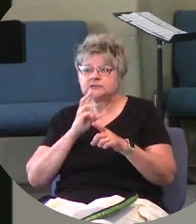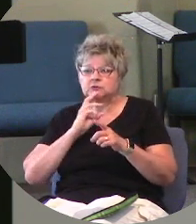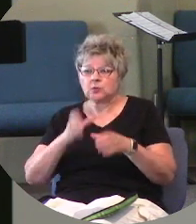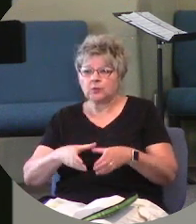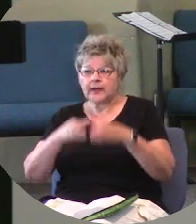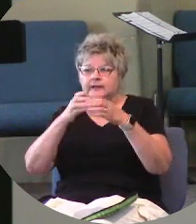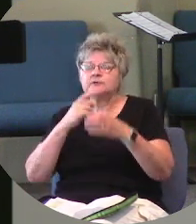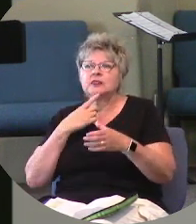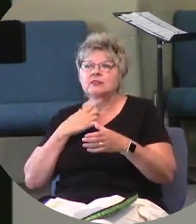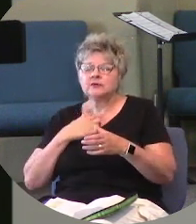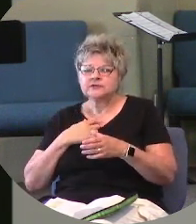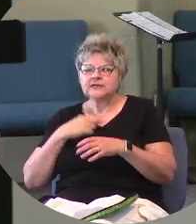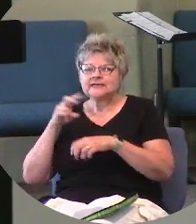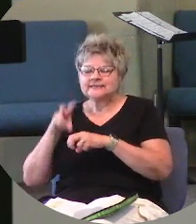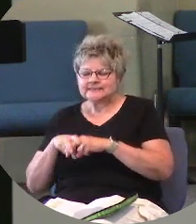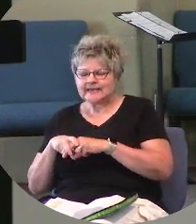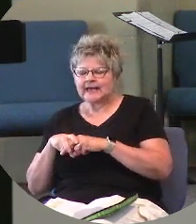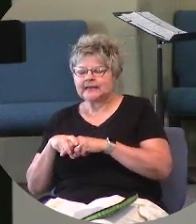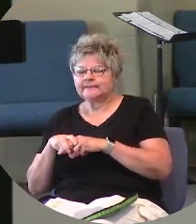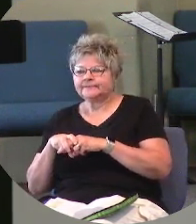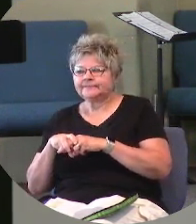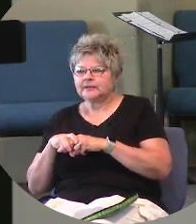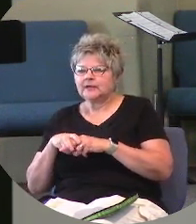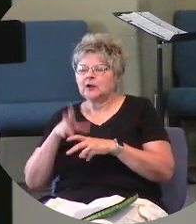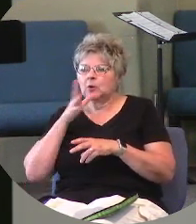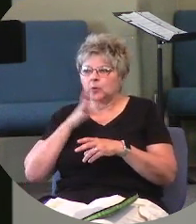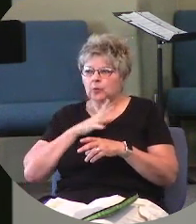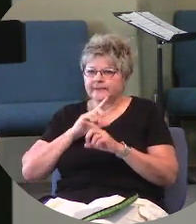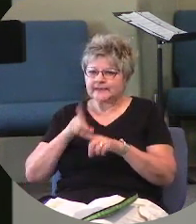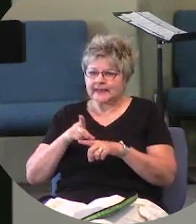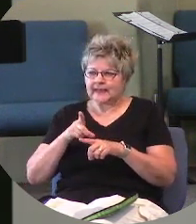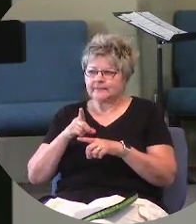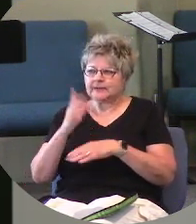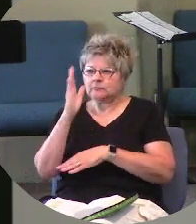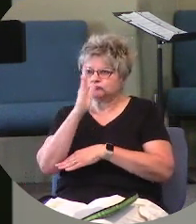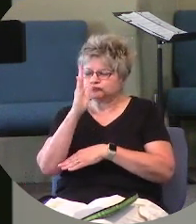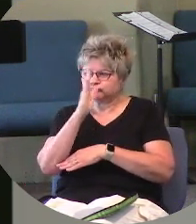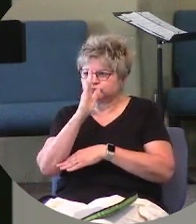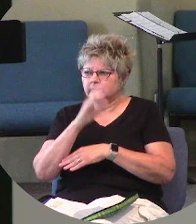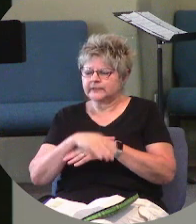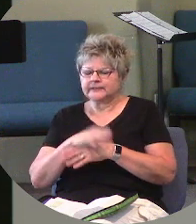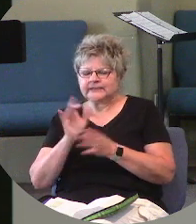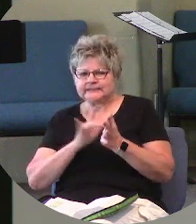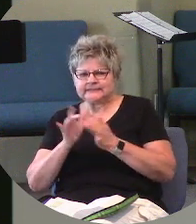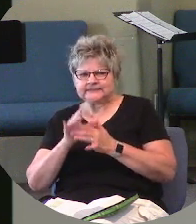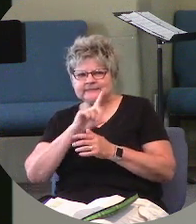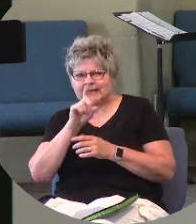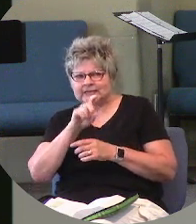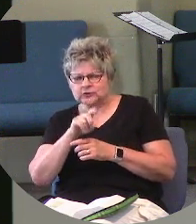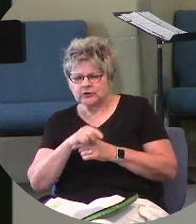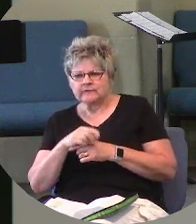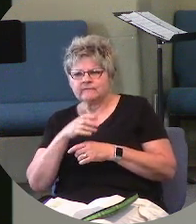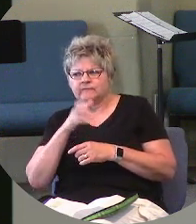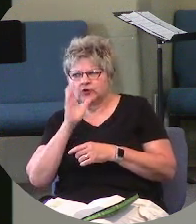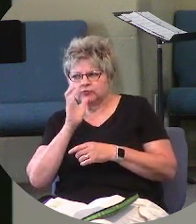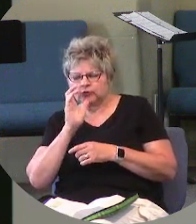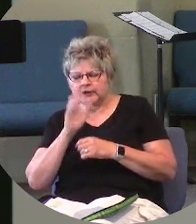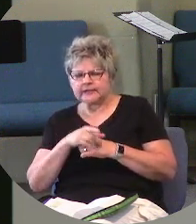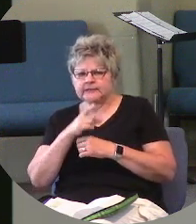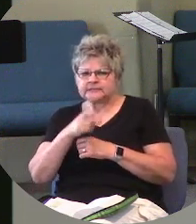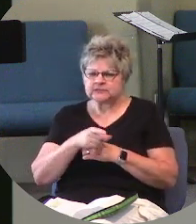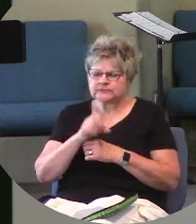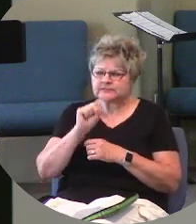was thirsty, he sat by the well, a woman came in the middle of the afternoon and Jesus asked her for a drink. She was a